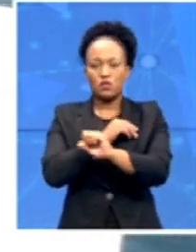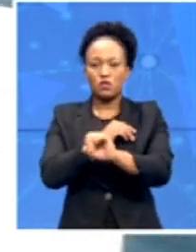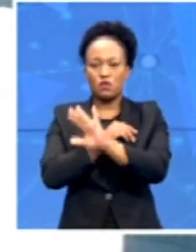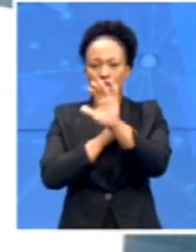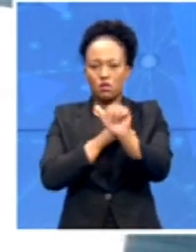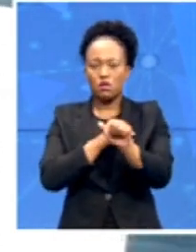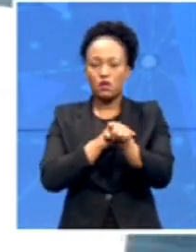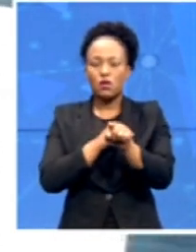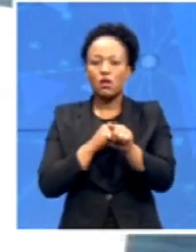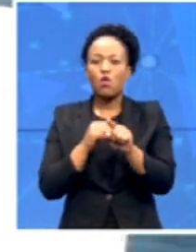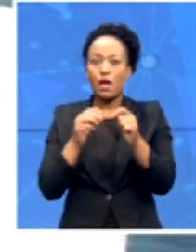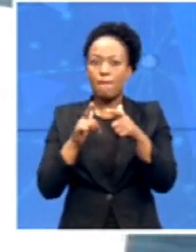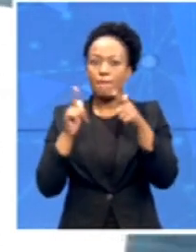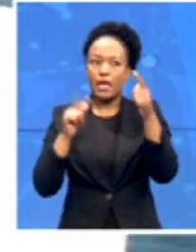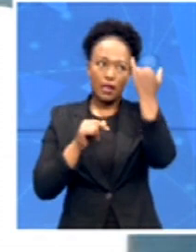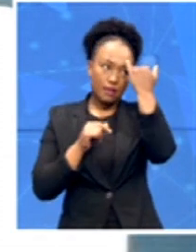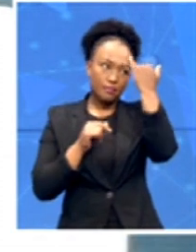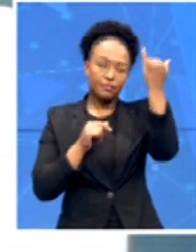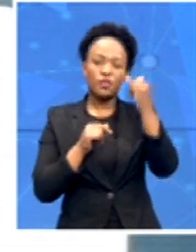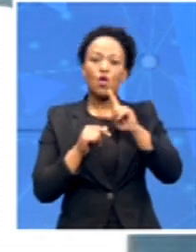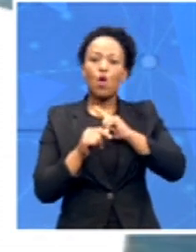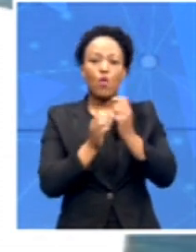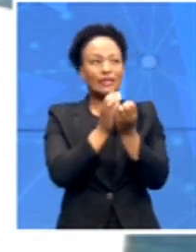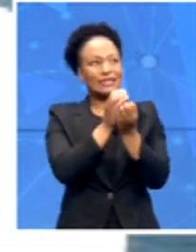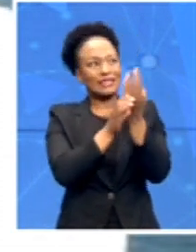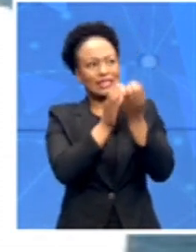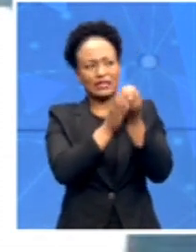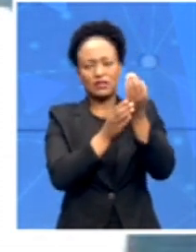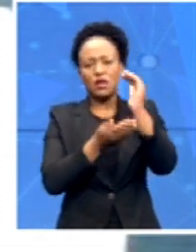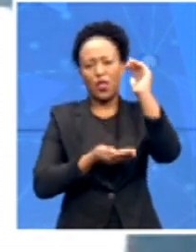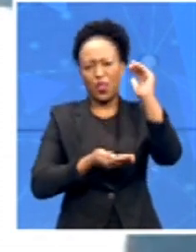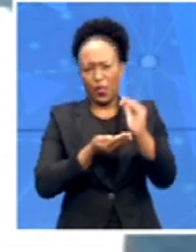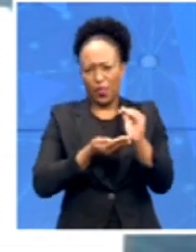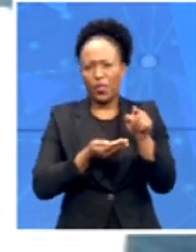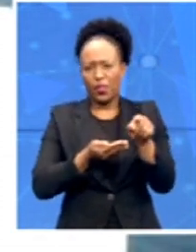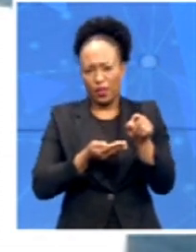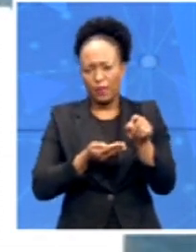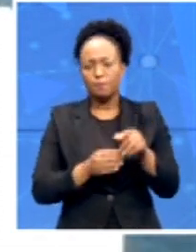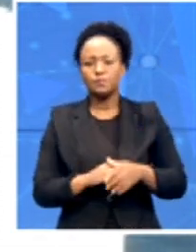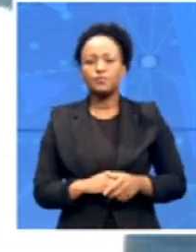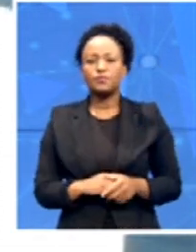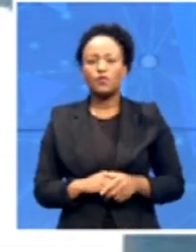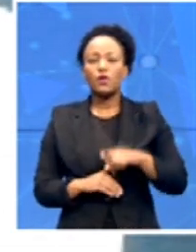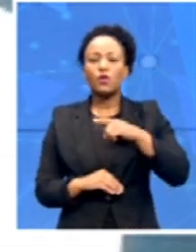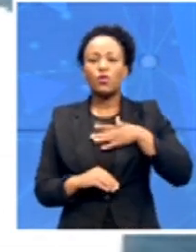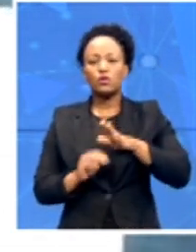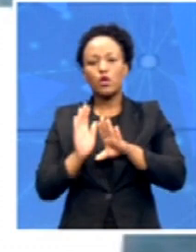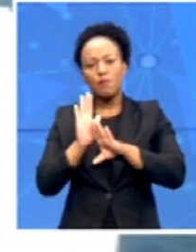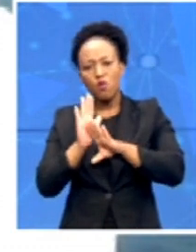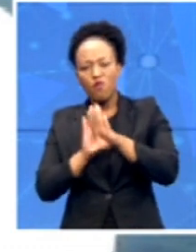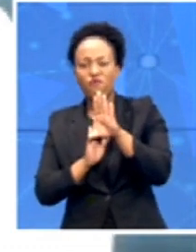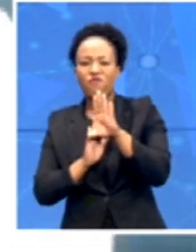decarbonization at the same time ensuring that we actually improve our trajectory in terms of the gdp